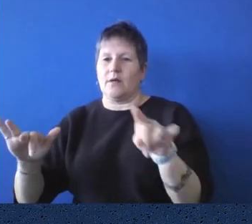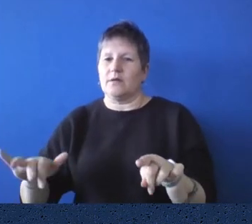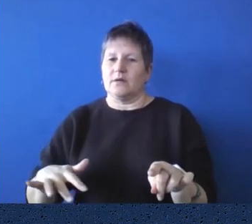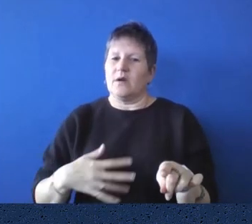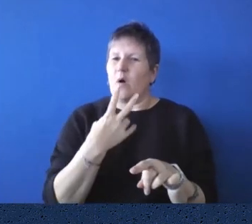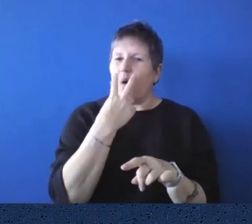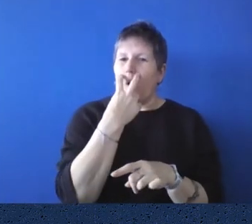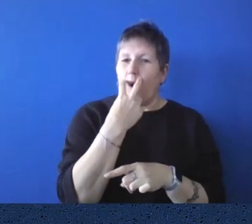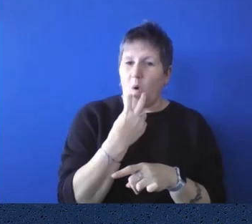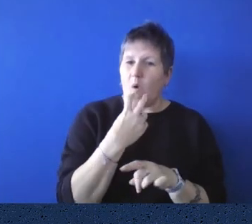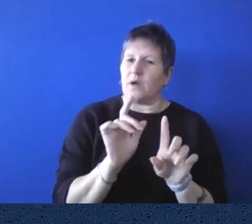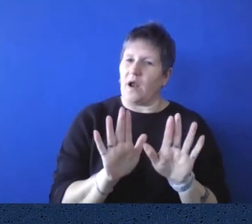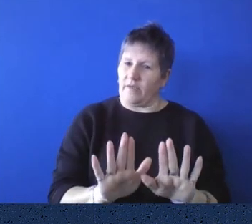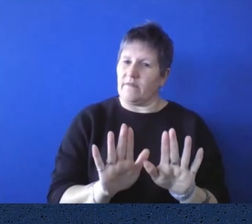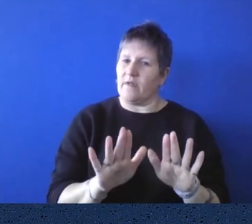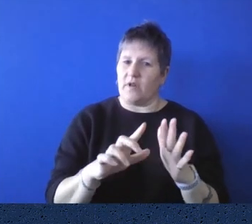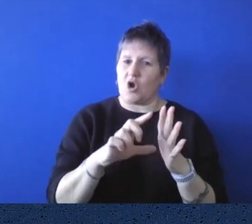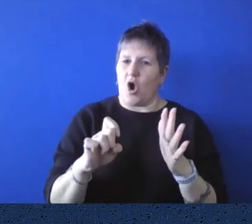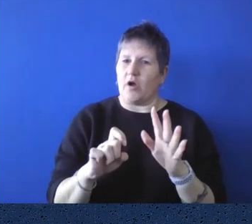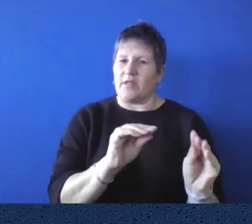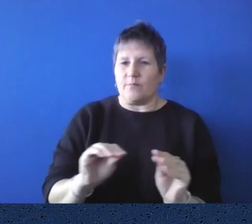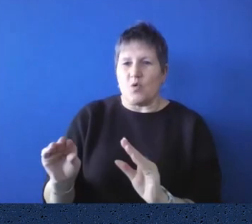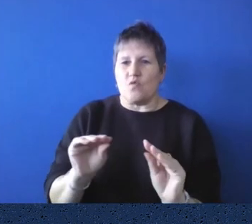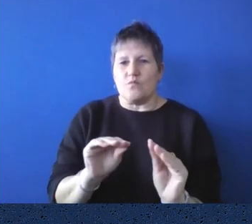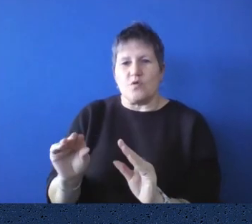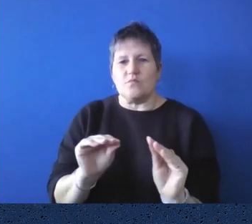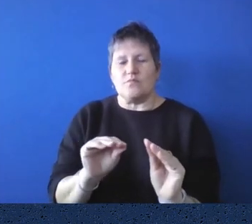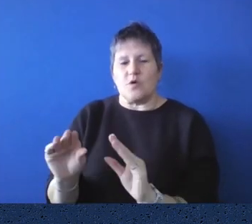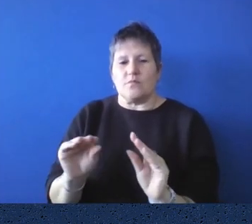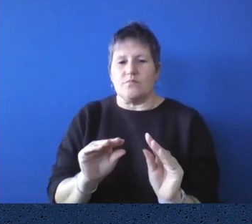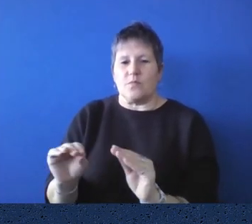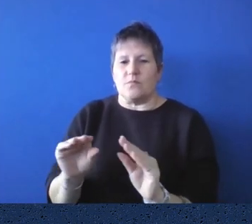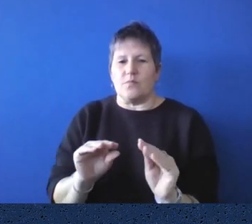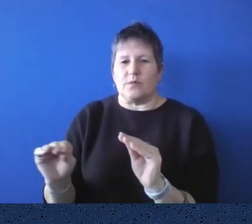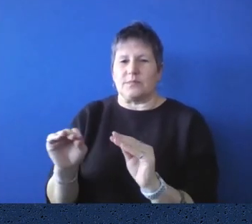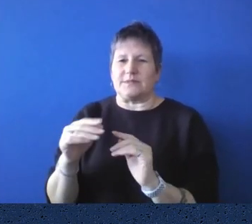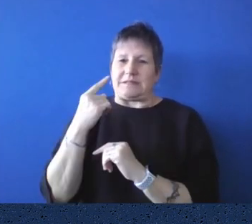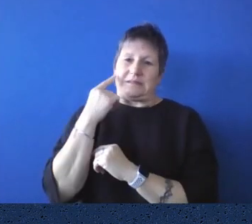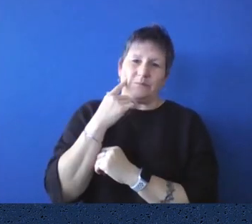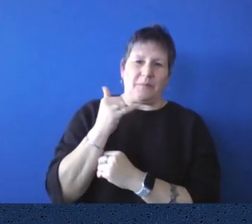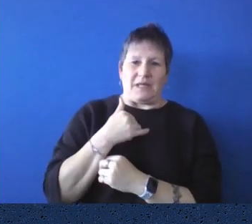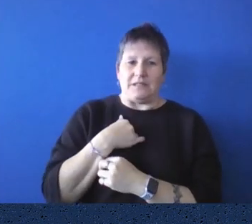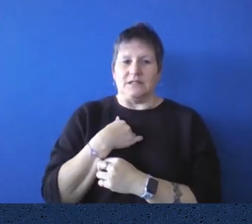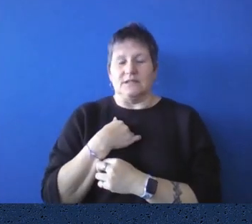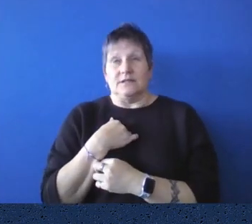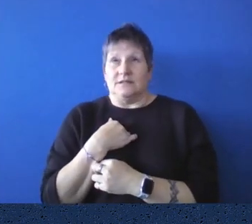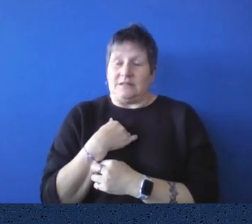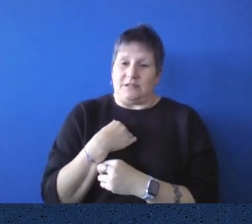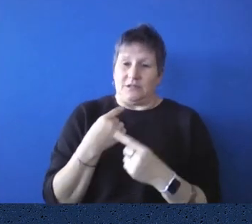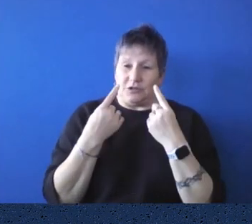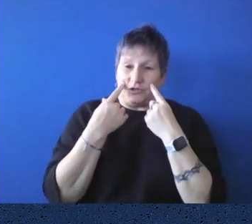went, was still in the card catalog. And eventually that moved over. Now, I might be showing that I started my